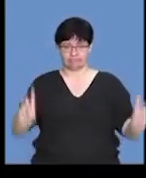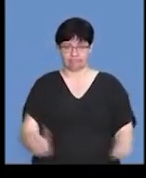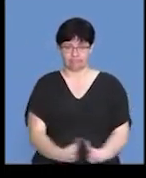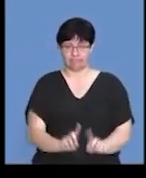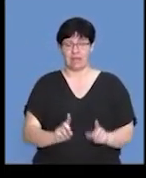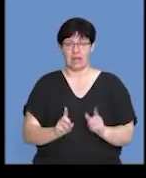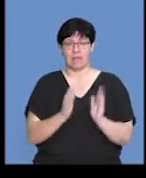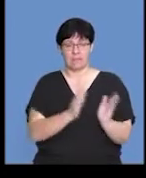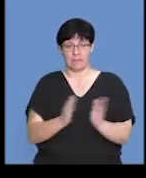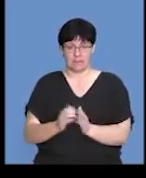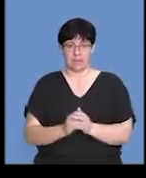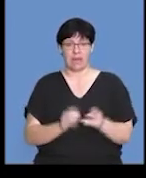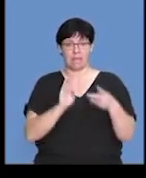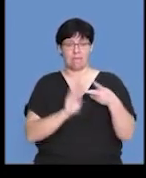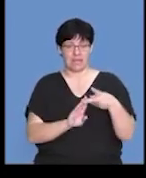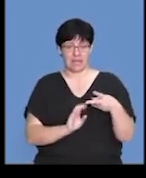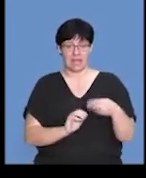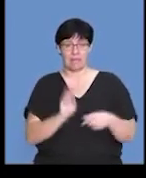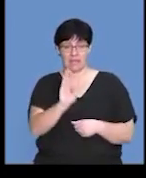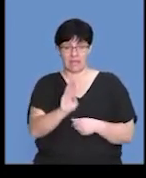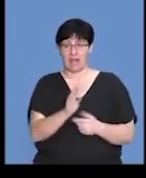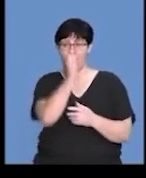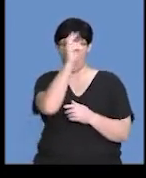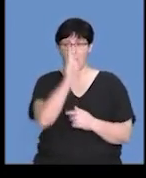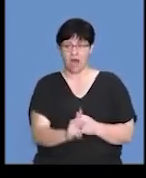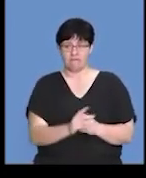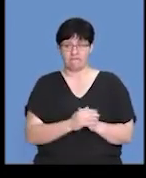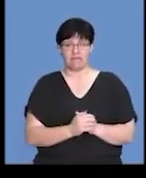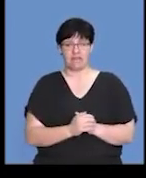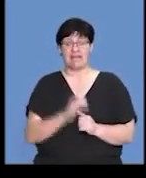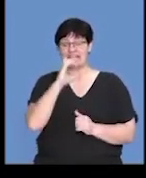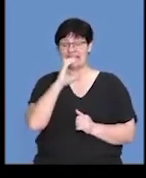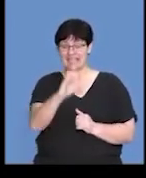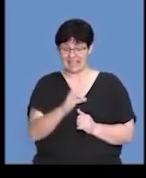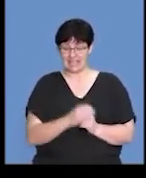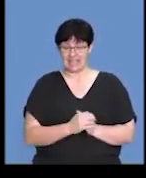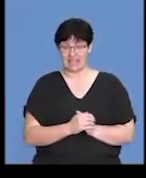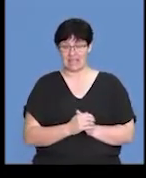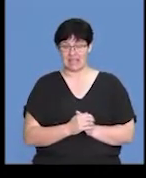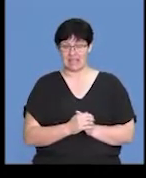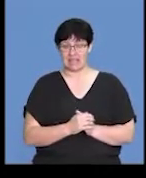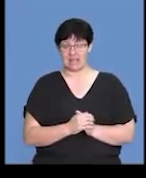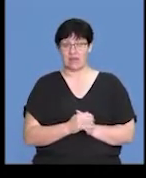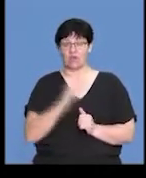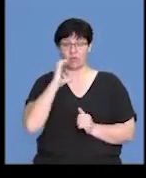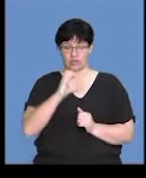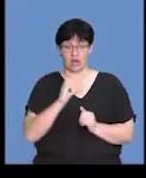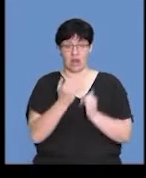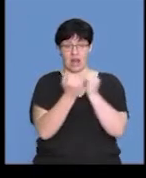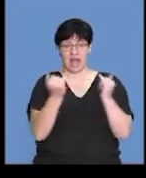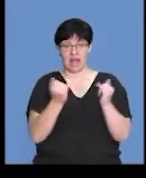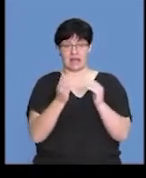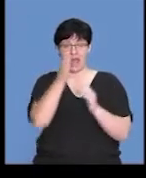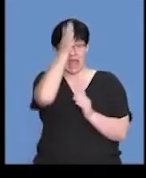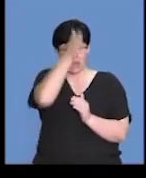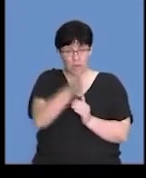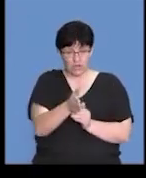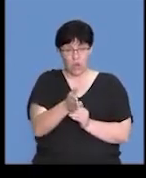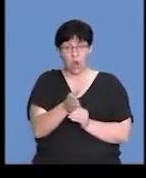pairs. B, the chromosome number is halved. C, the chromosomes line up at the equator